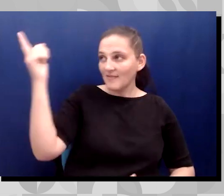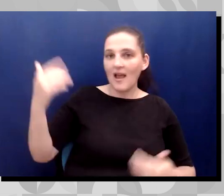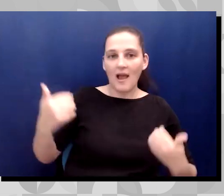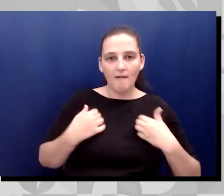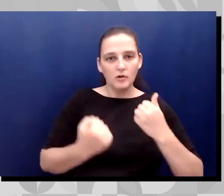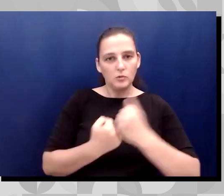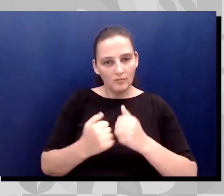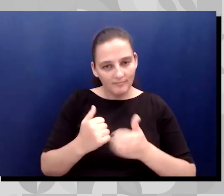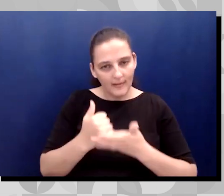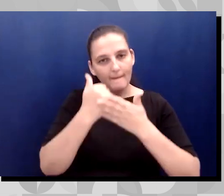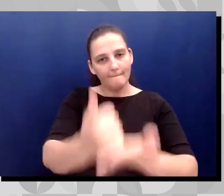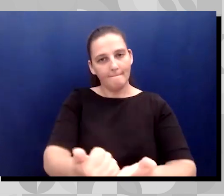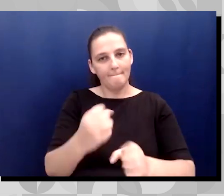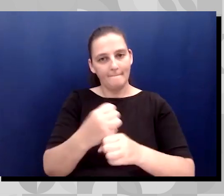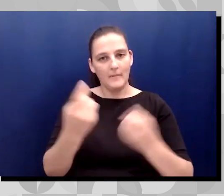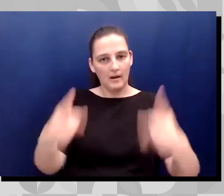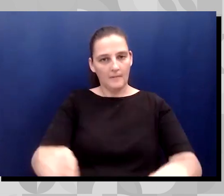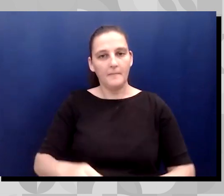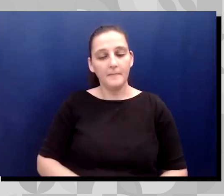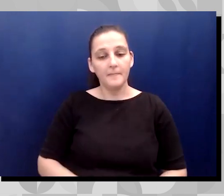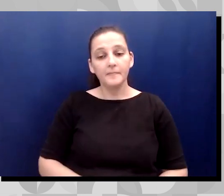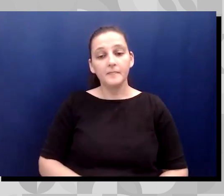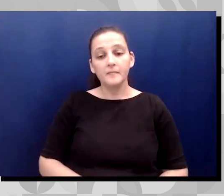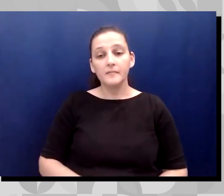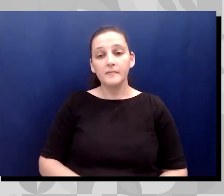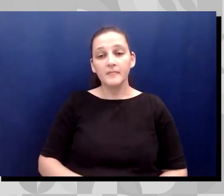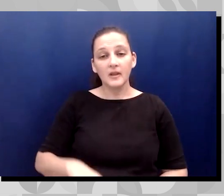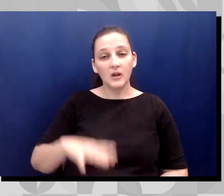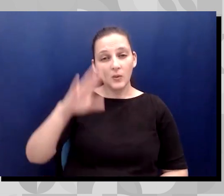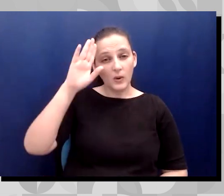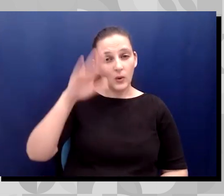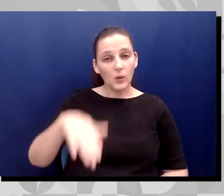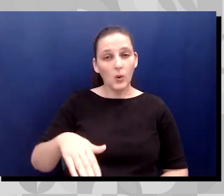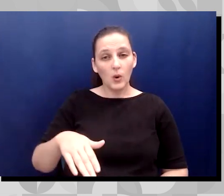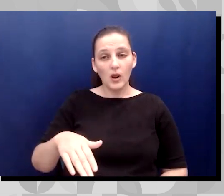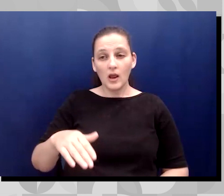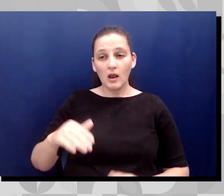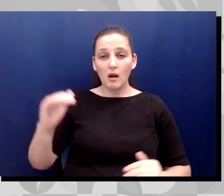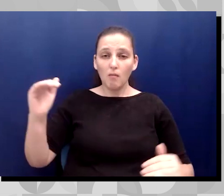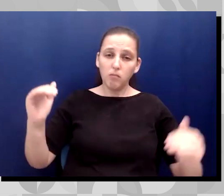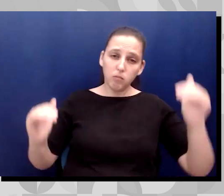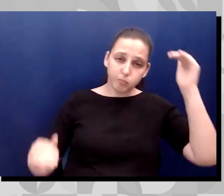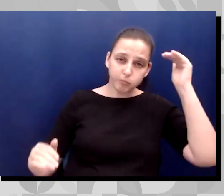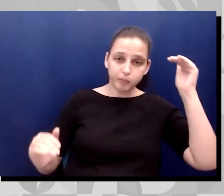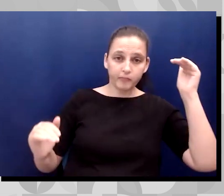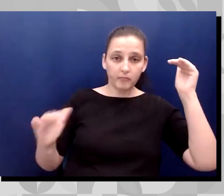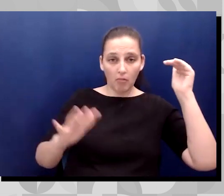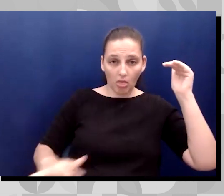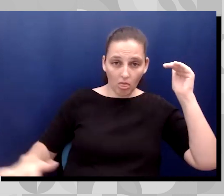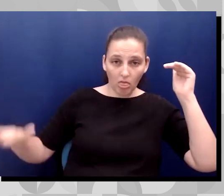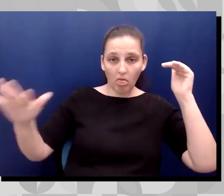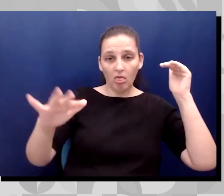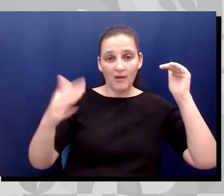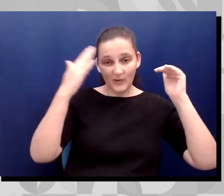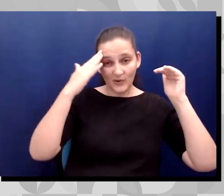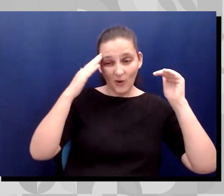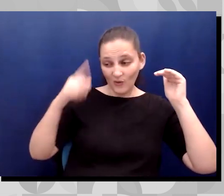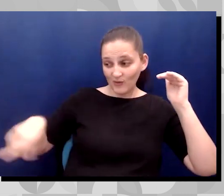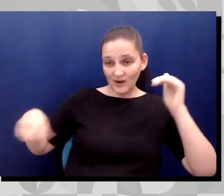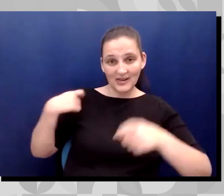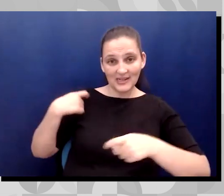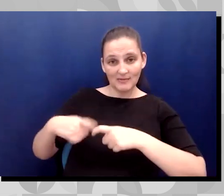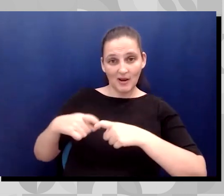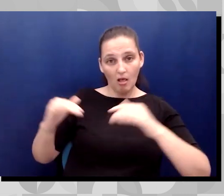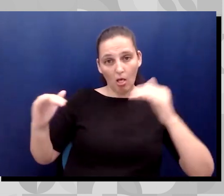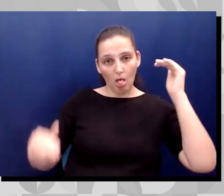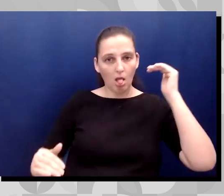We know that there is a huge equity gap and people with disabilities of Hispanic descent are not accessing the caregiving